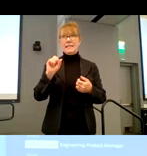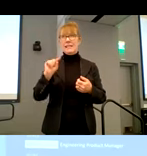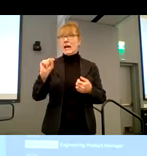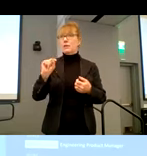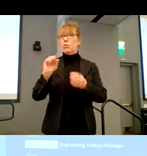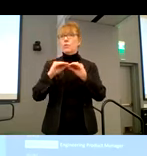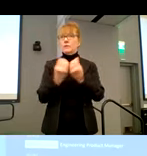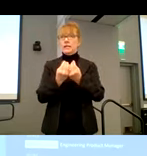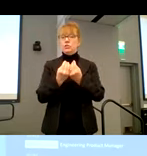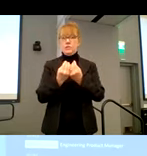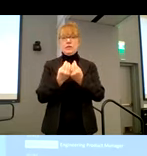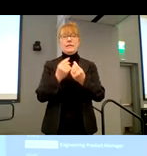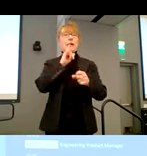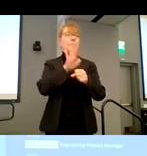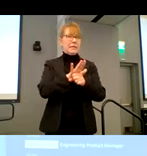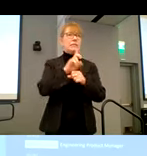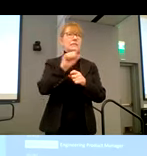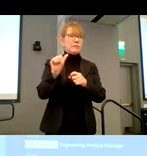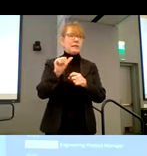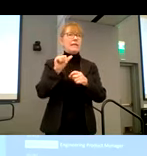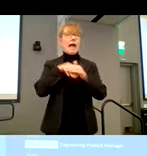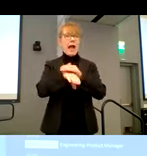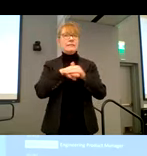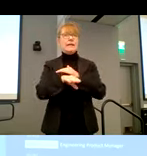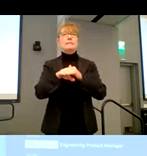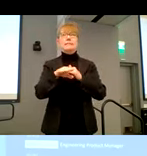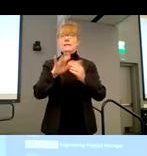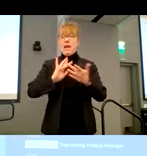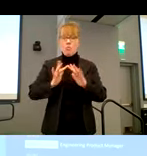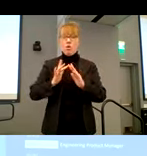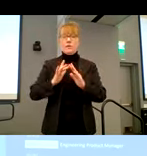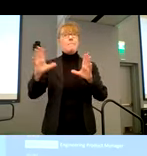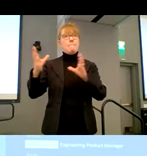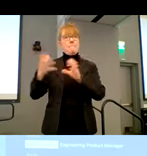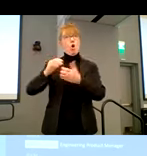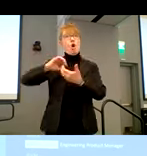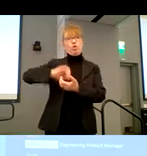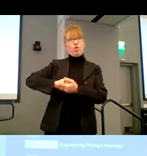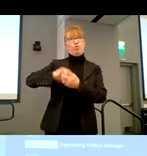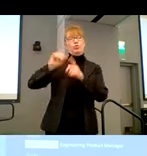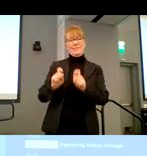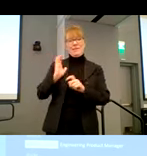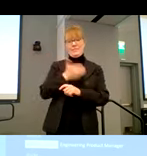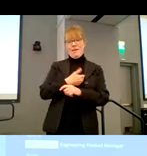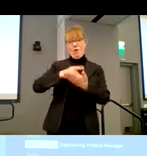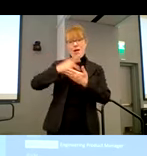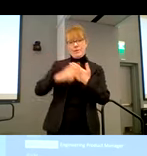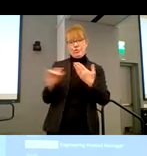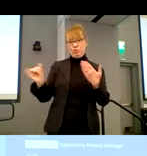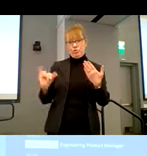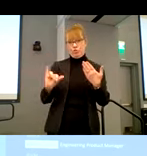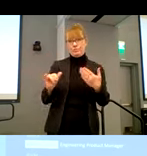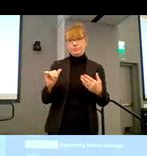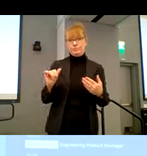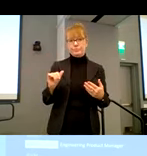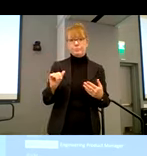is our Connected Disabilities Action Network, where they actually partner with us to test our applications as well. And then once we're